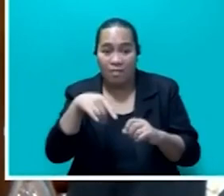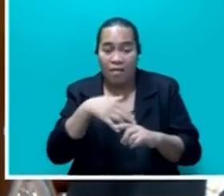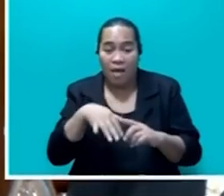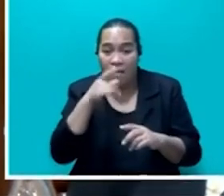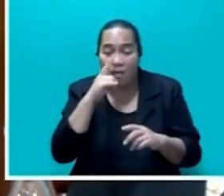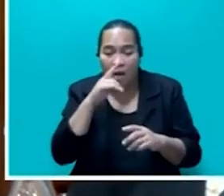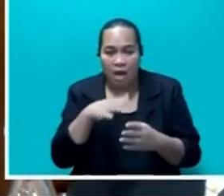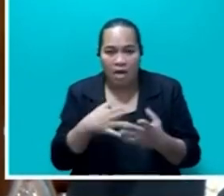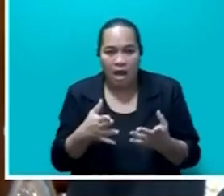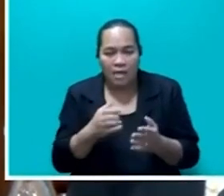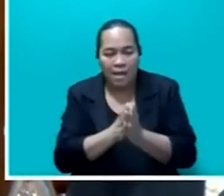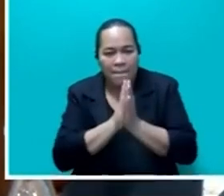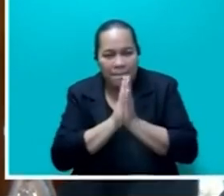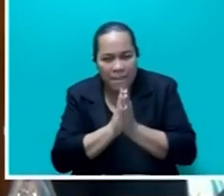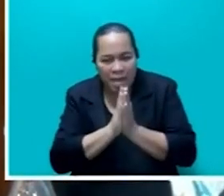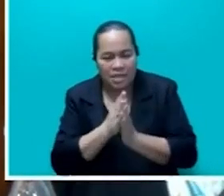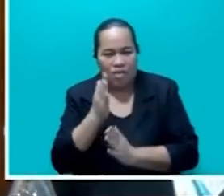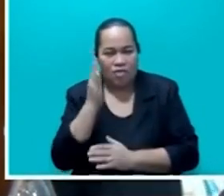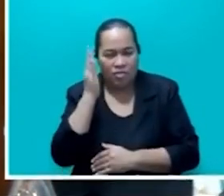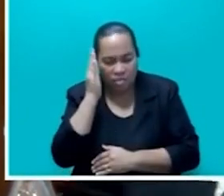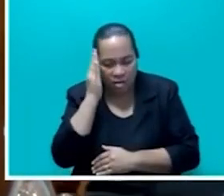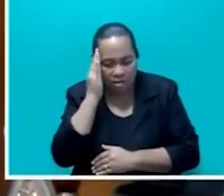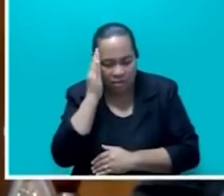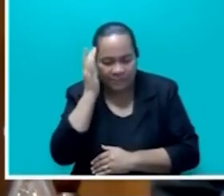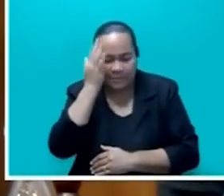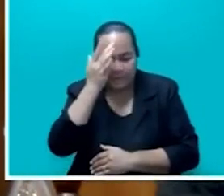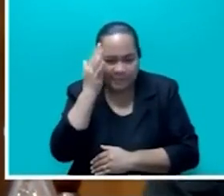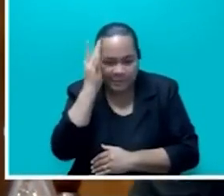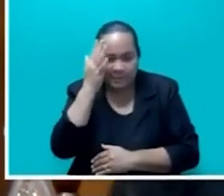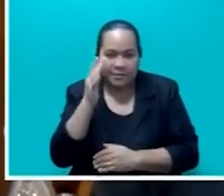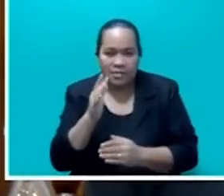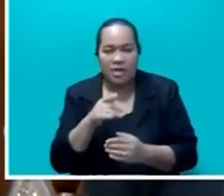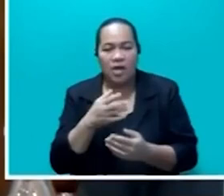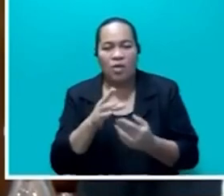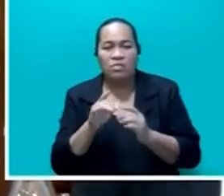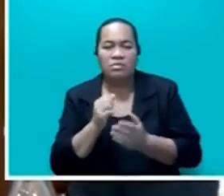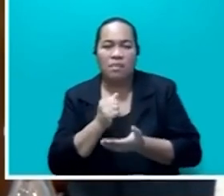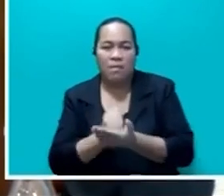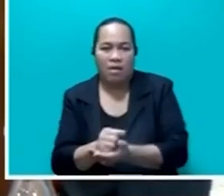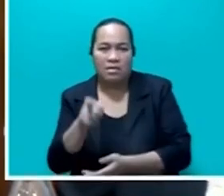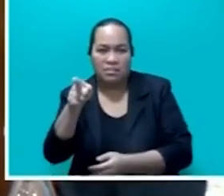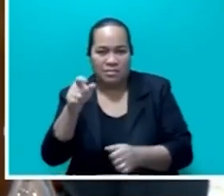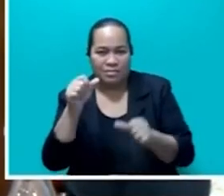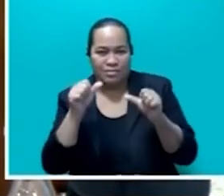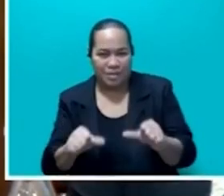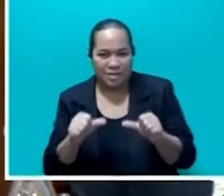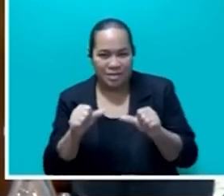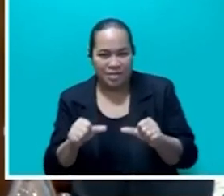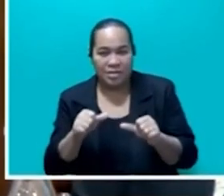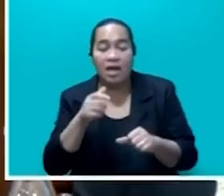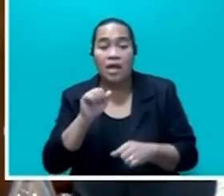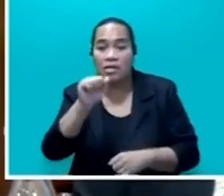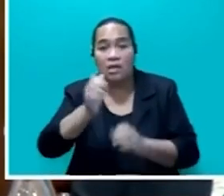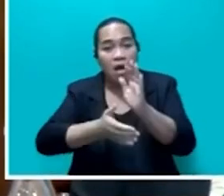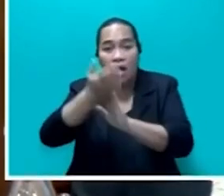their prayers and thoughts are with His Excellency, the President, the Department of Chief.